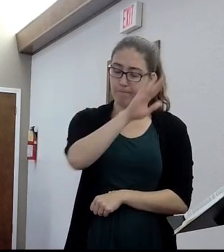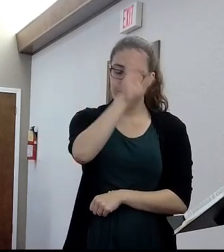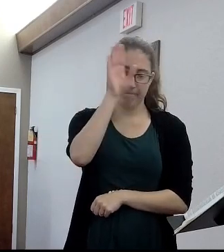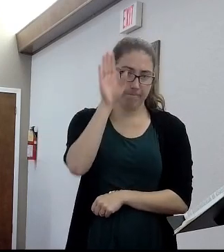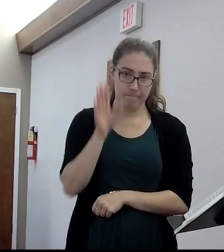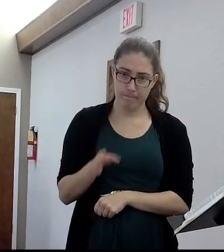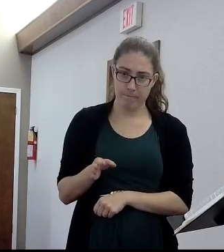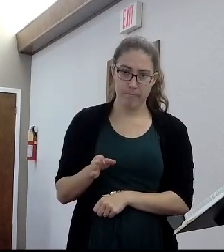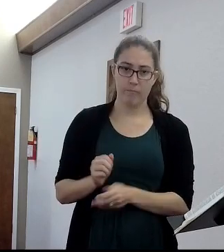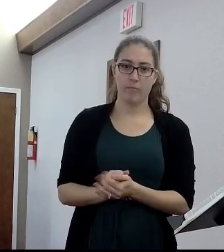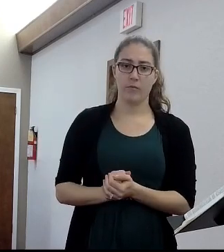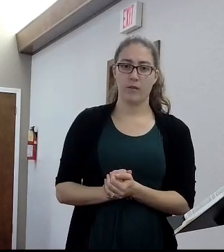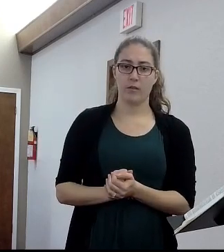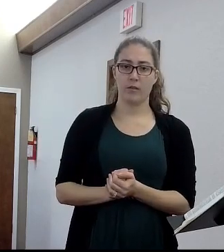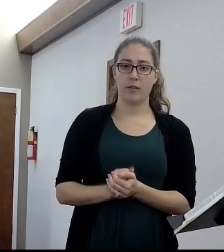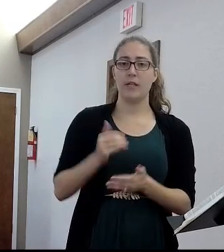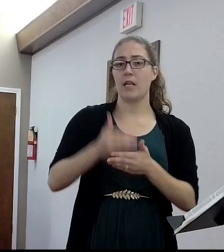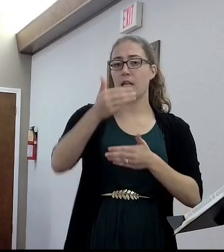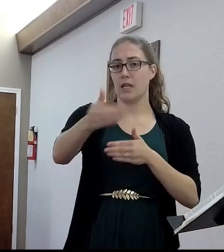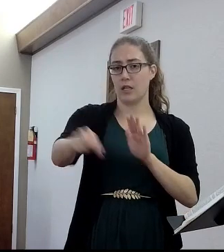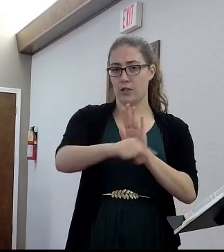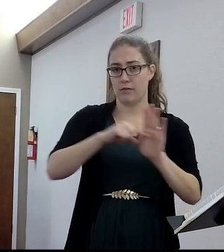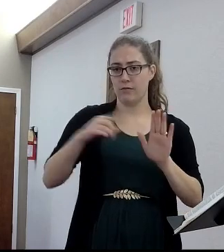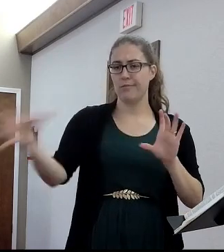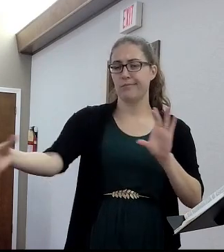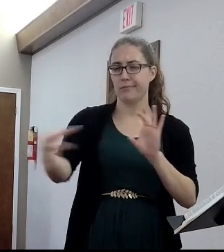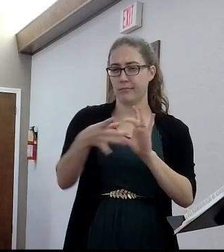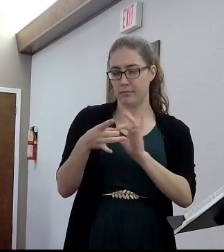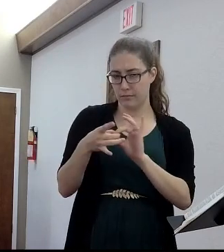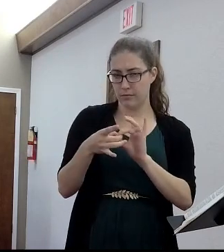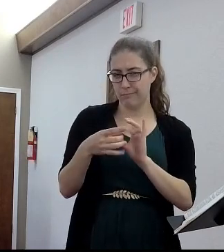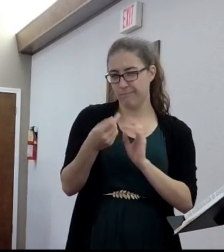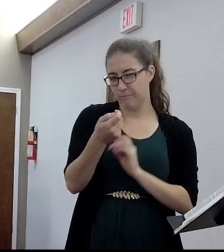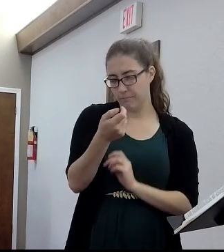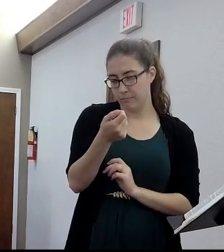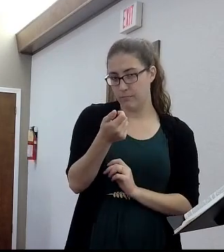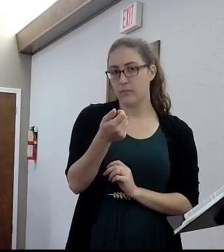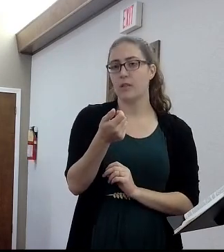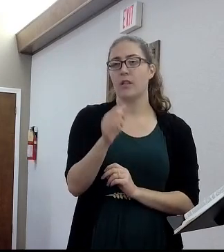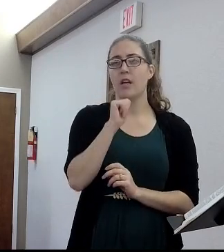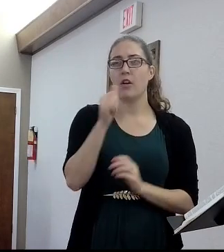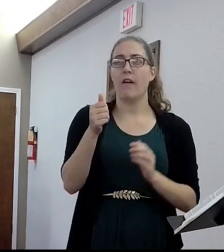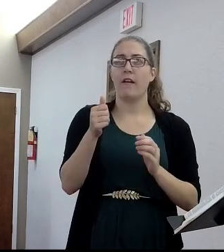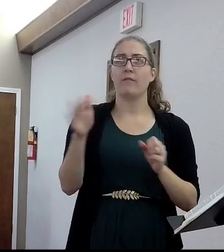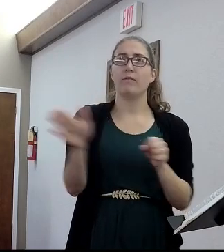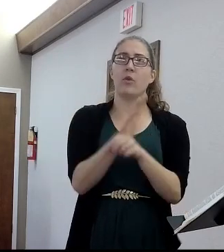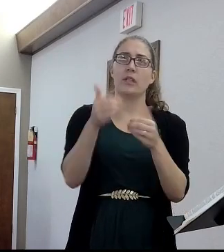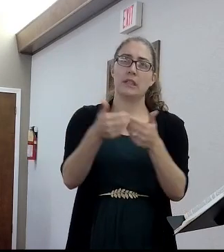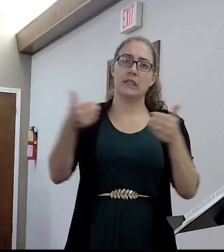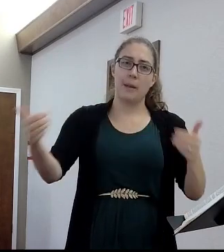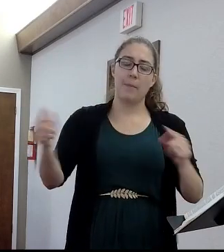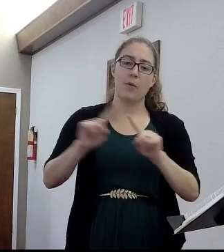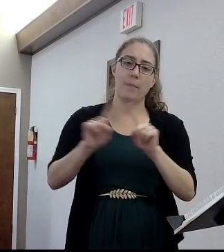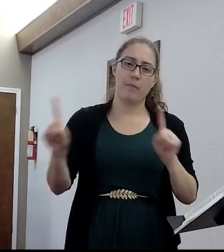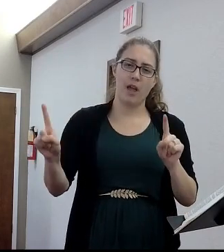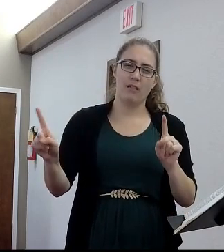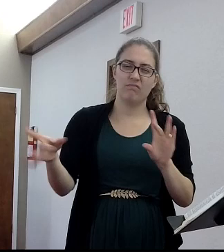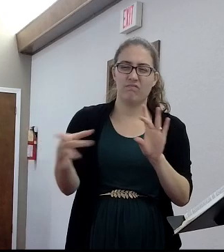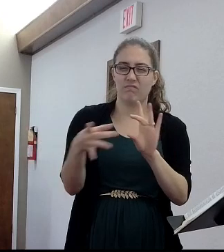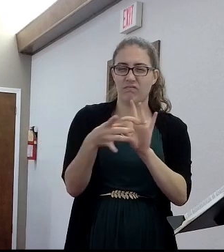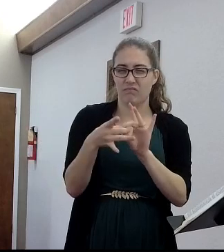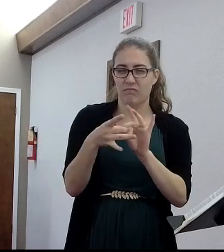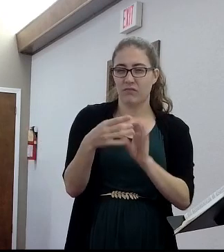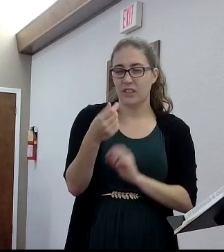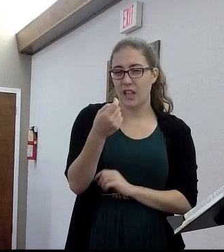kind of a separate thought. But they're not completely separate. And you see that because it says so.